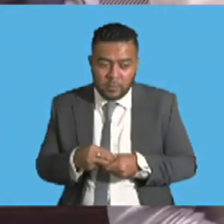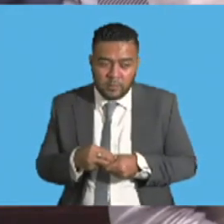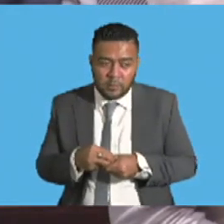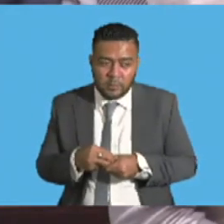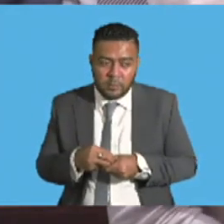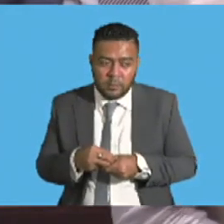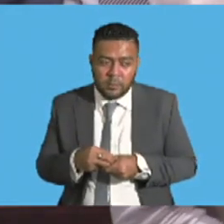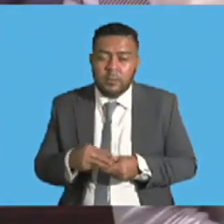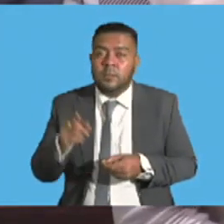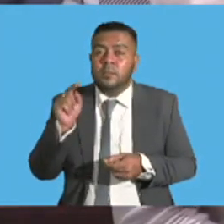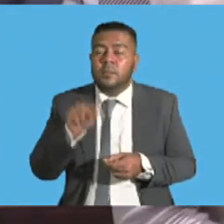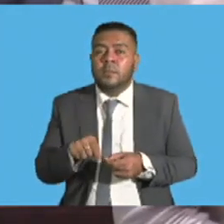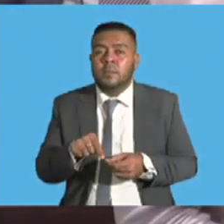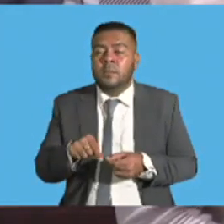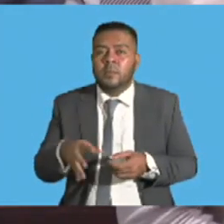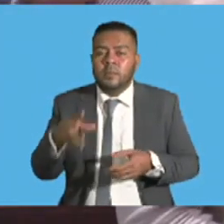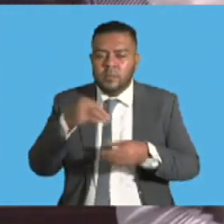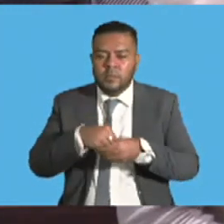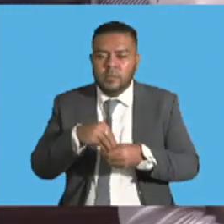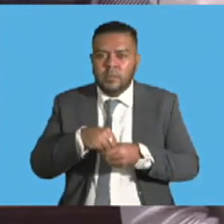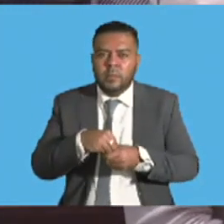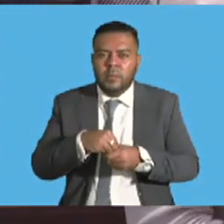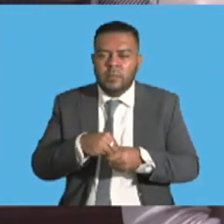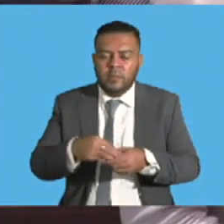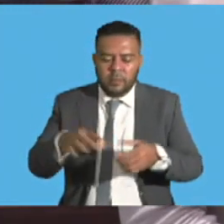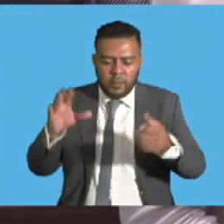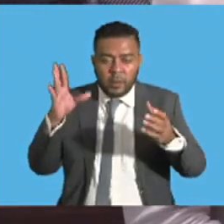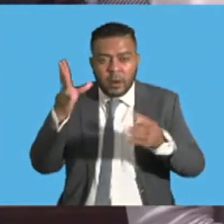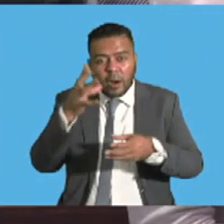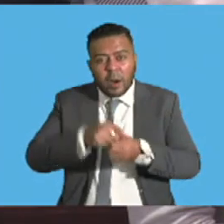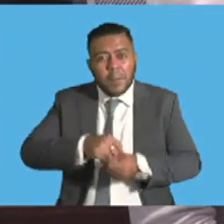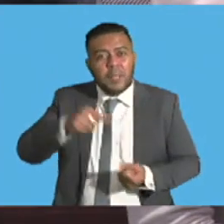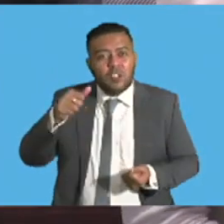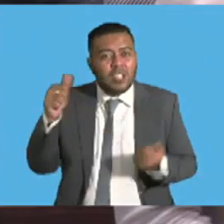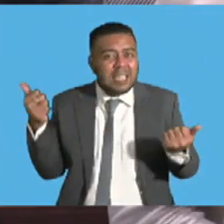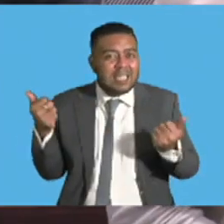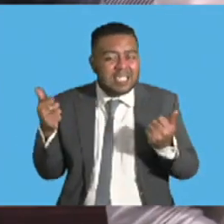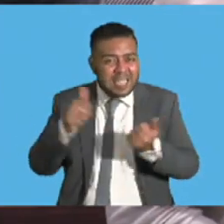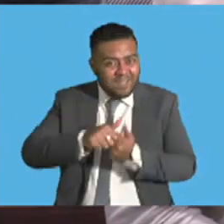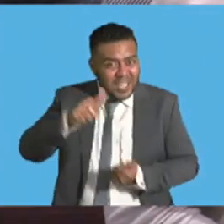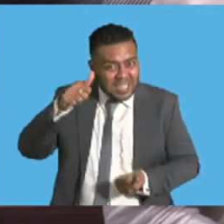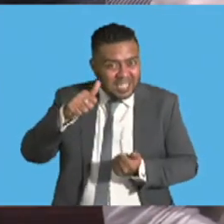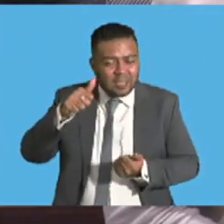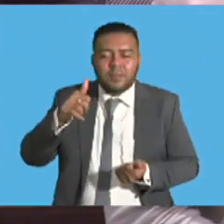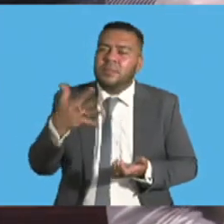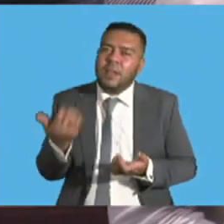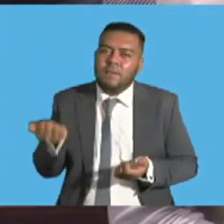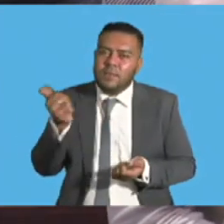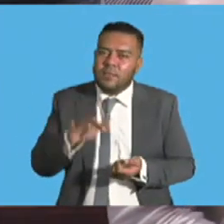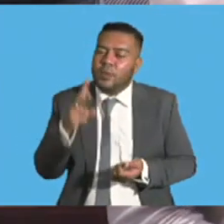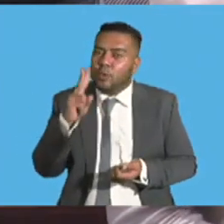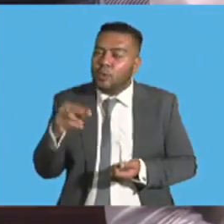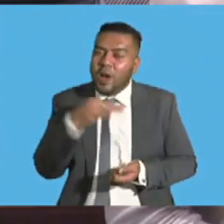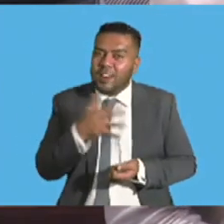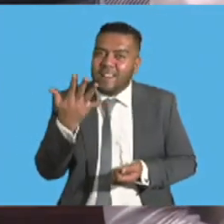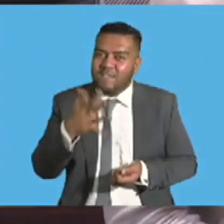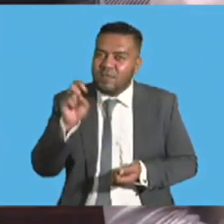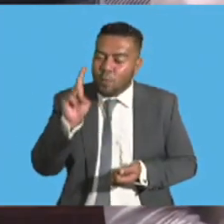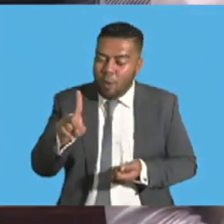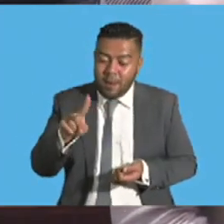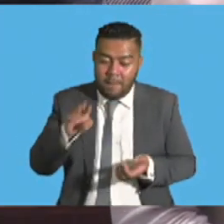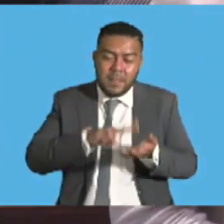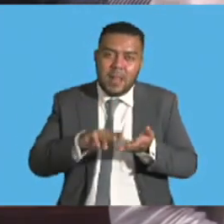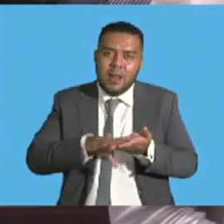value of the completion certificate for the first quarter of 2019 was $251 million.